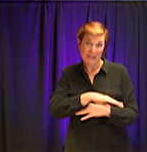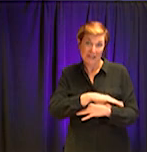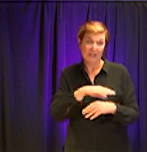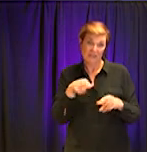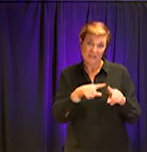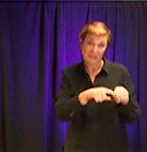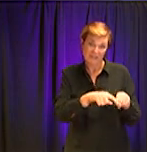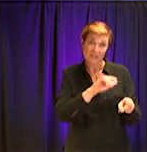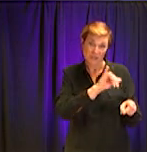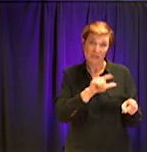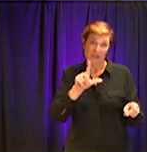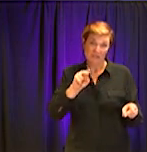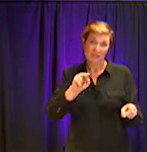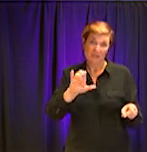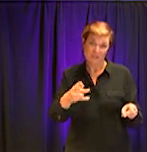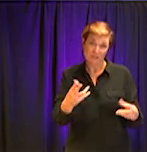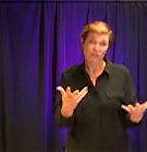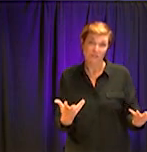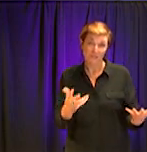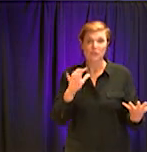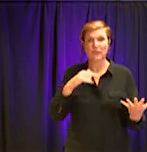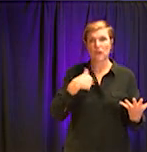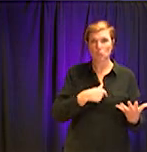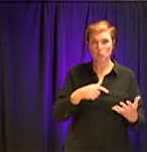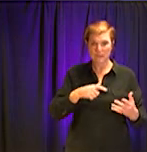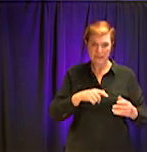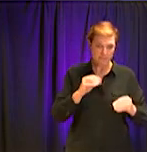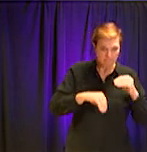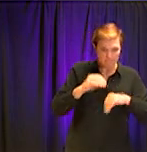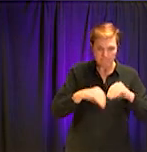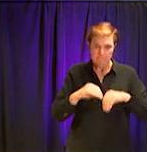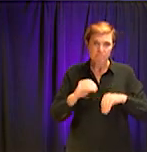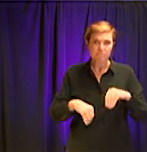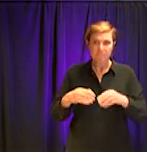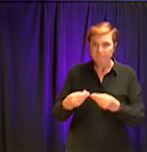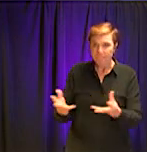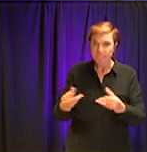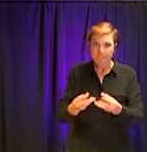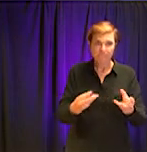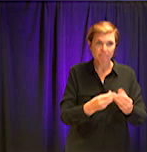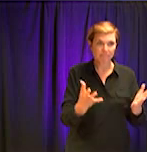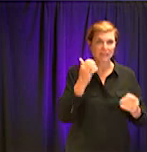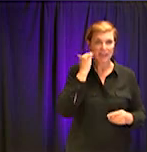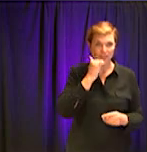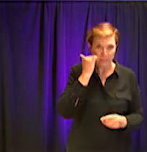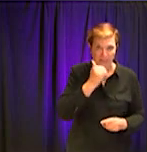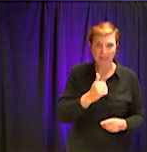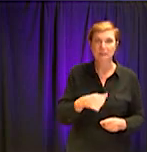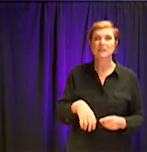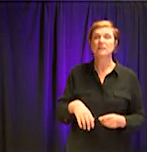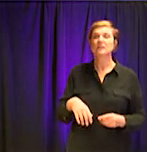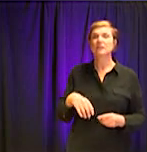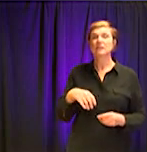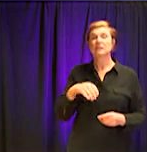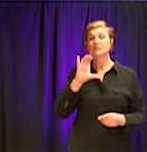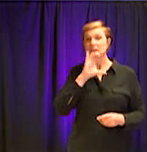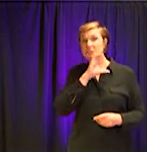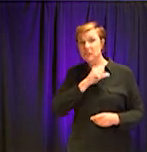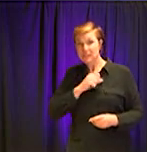challenge. We're working hard every day. Again, the food service workers and the bus drivers, thank you for the work that you're doing.